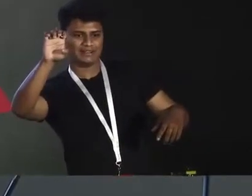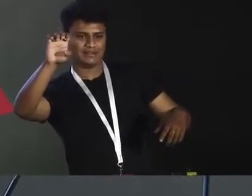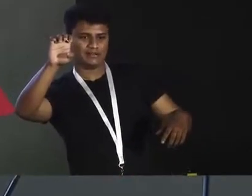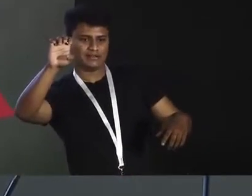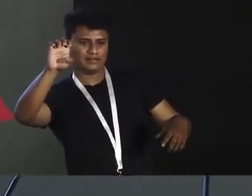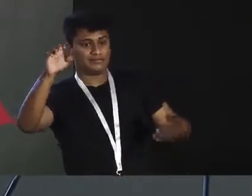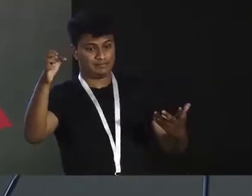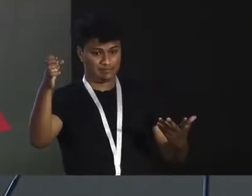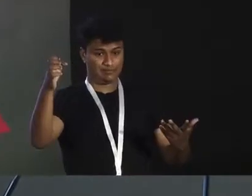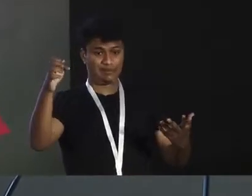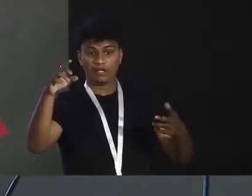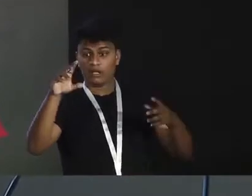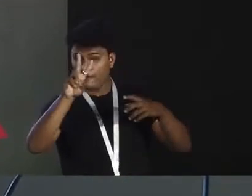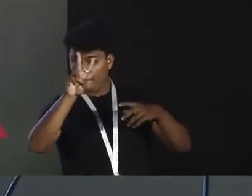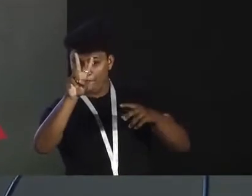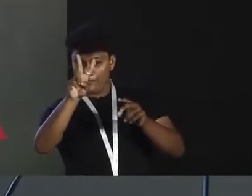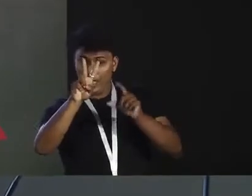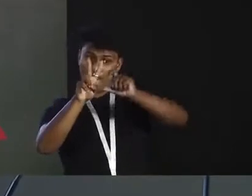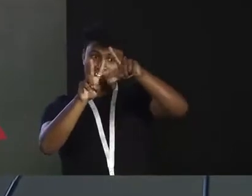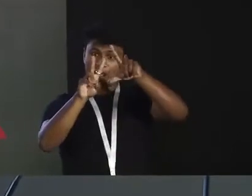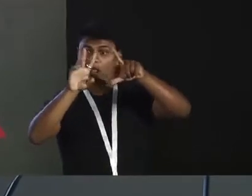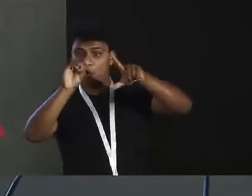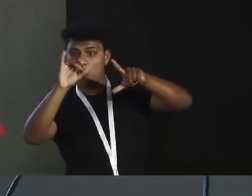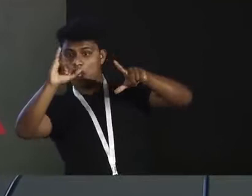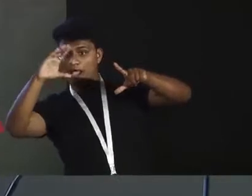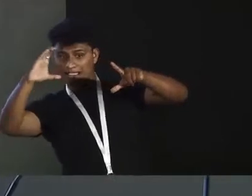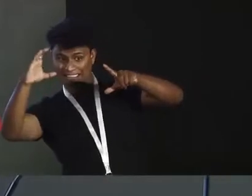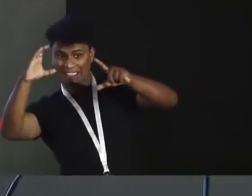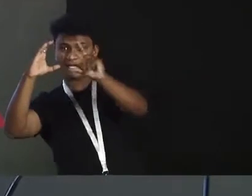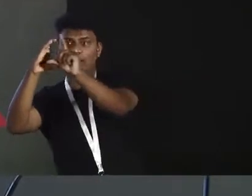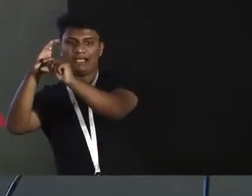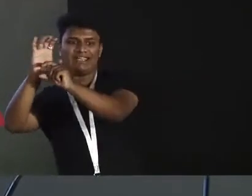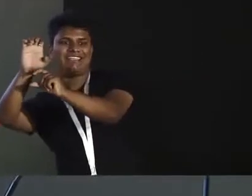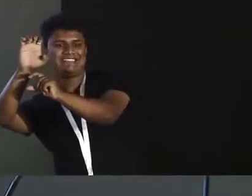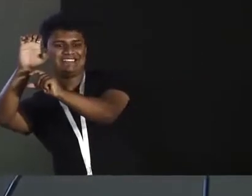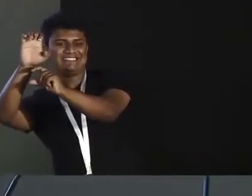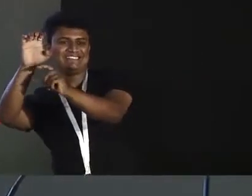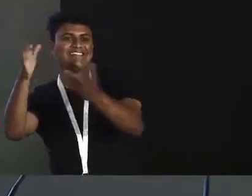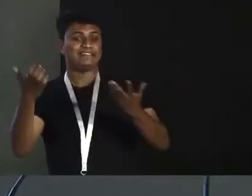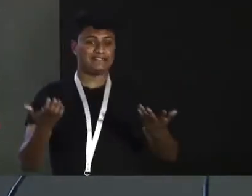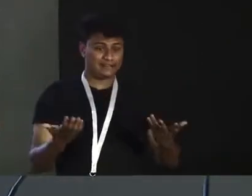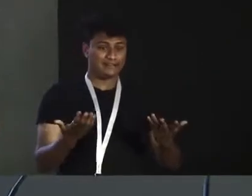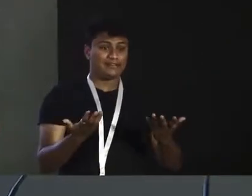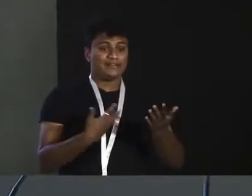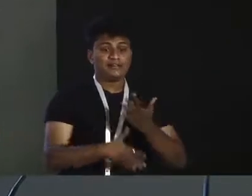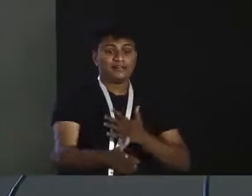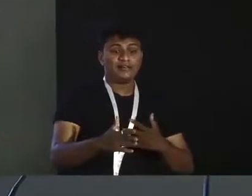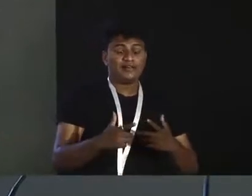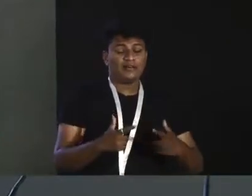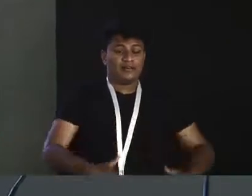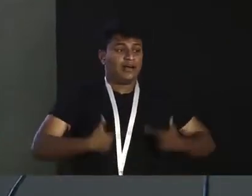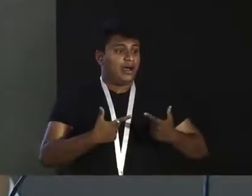OIC and small e, and it does the conversion of light to sound.